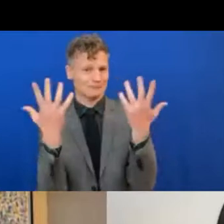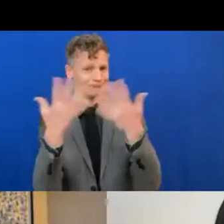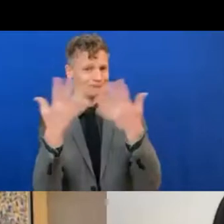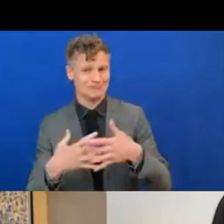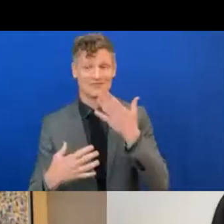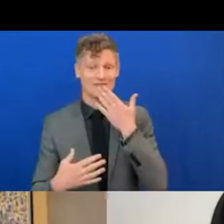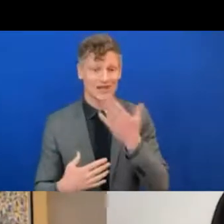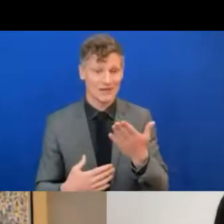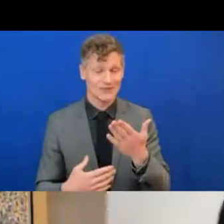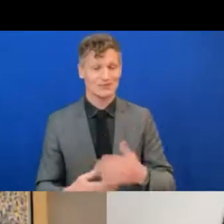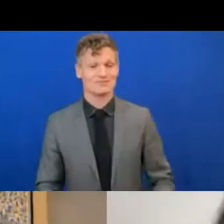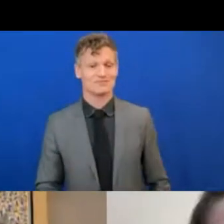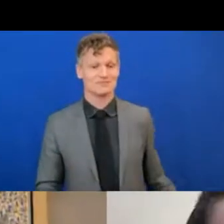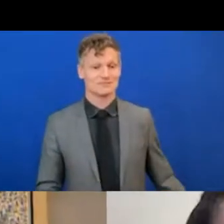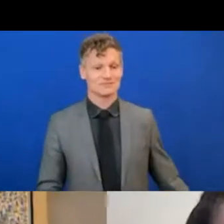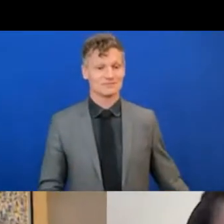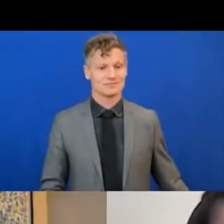Thank you so much, Monica.